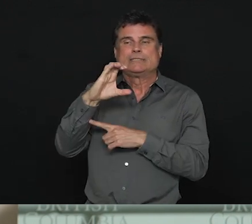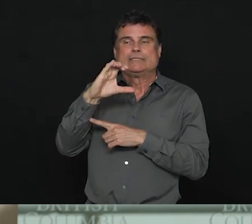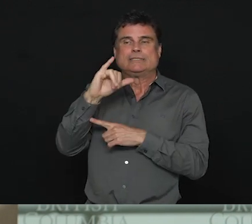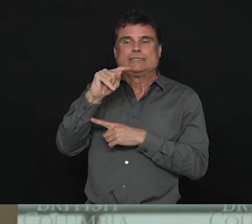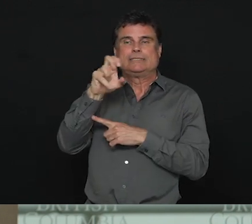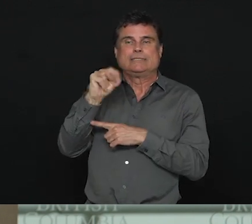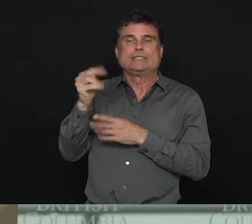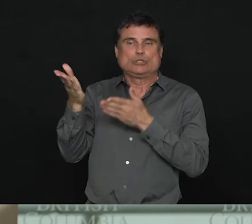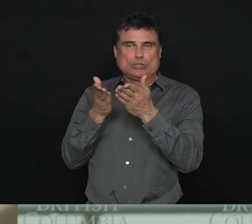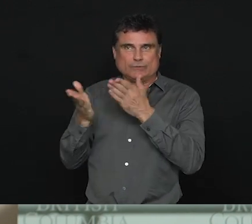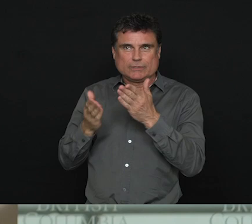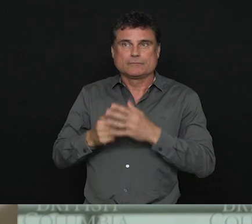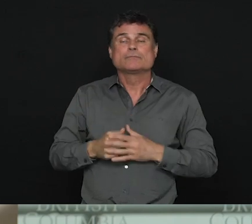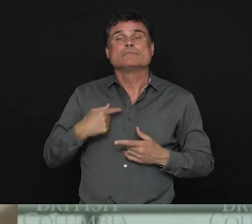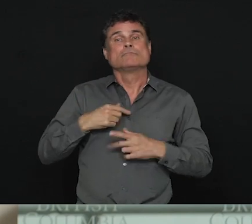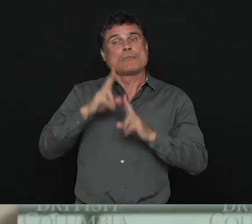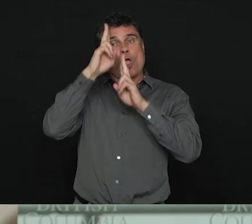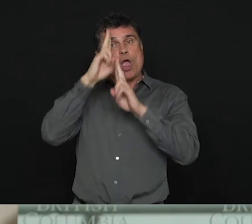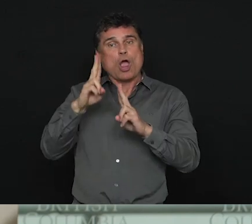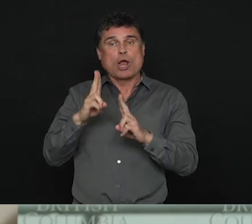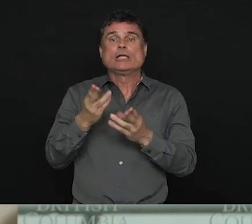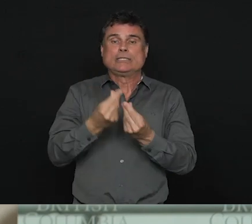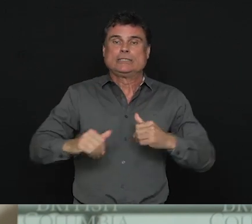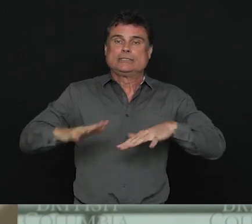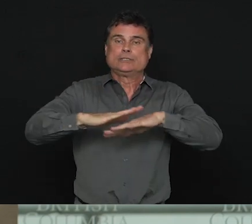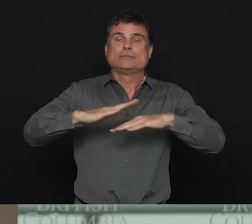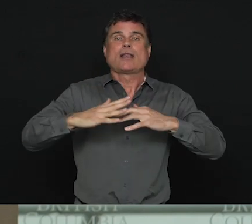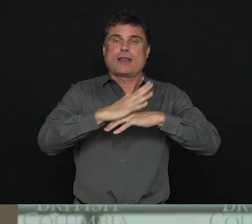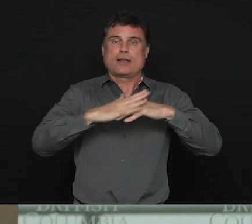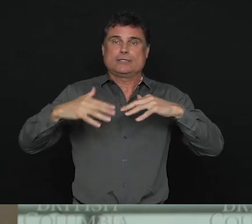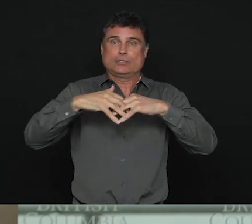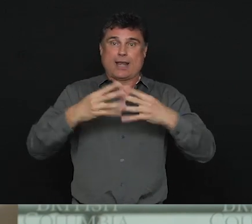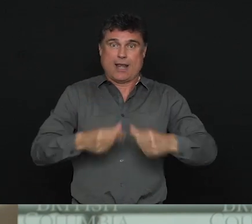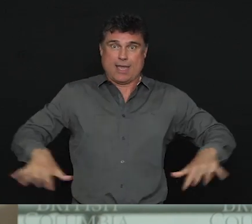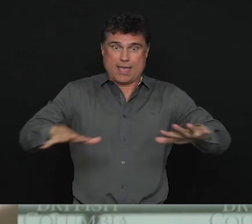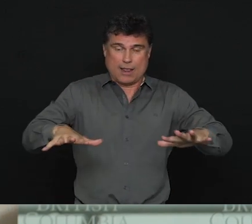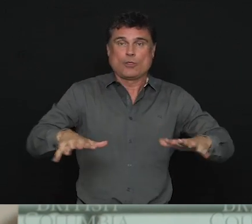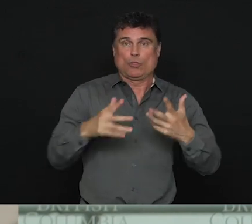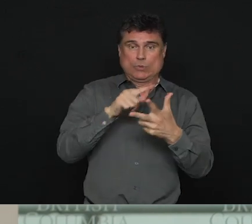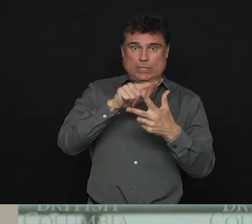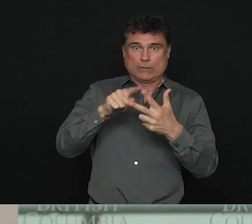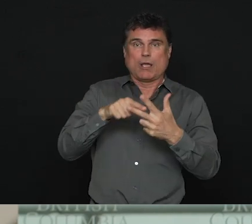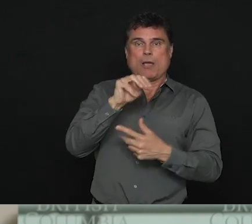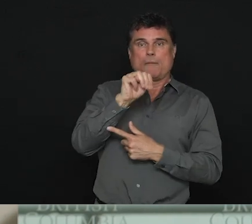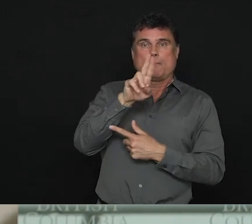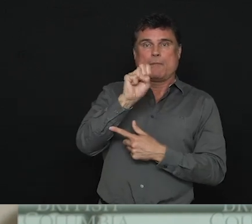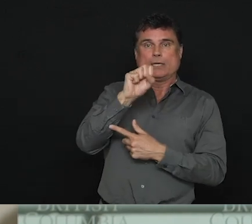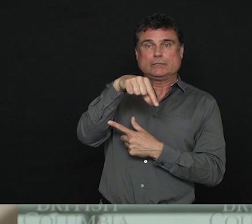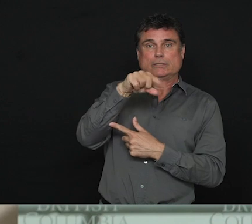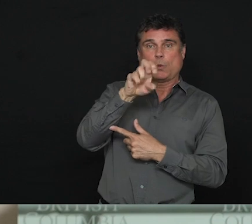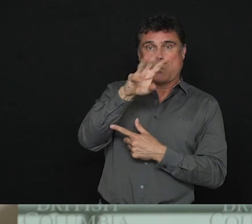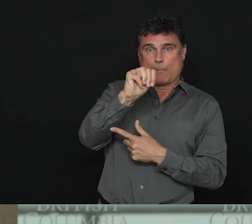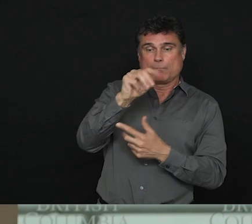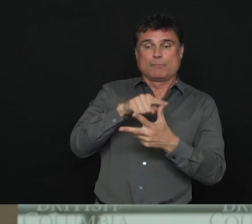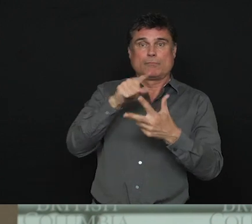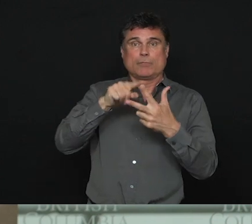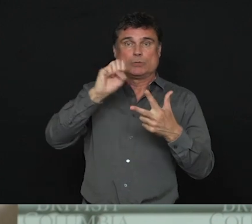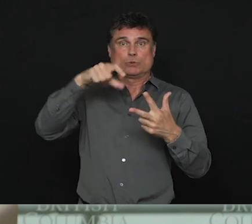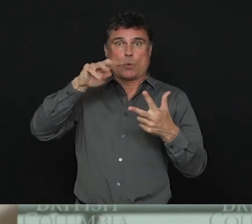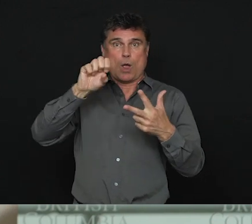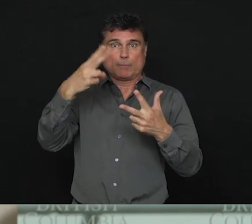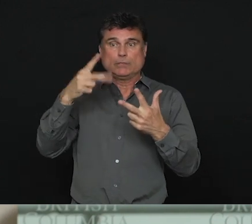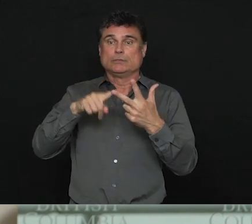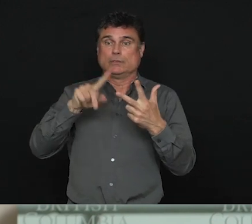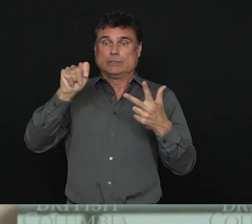territory of the Musqueam, Squamish and Tsleil-Waututh people. Like most British Columbians, my